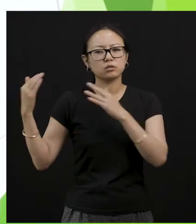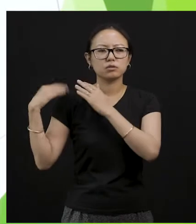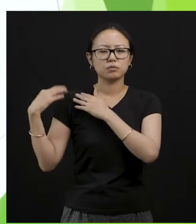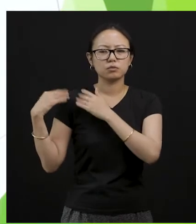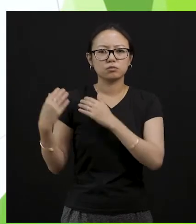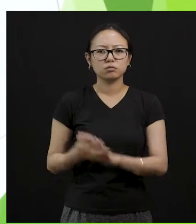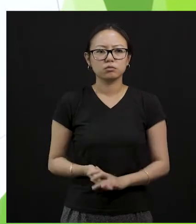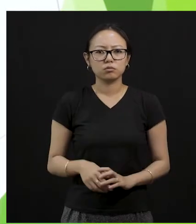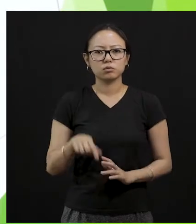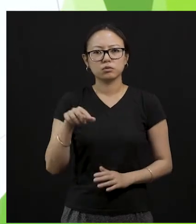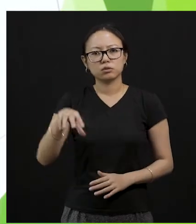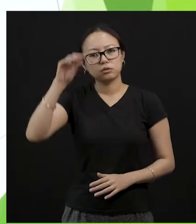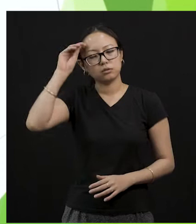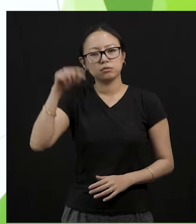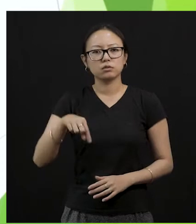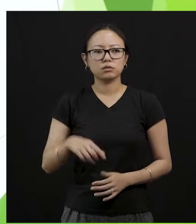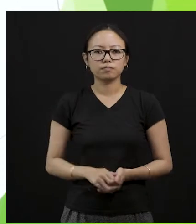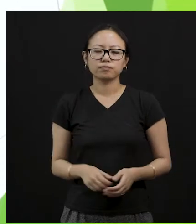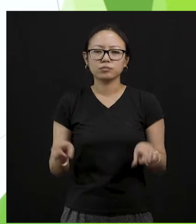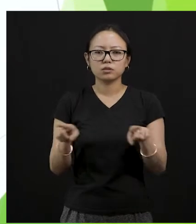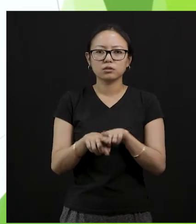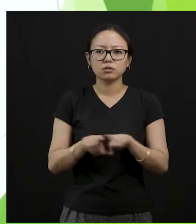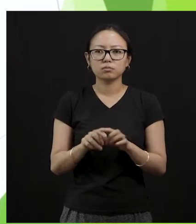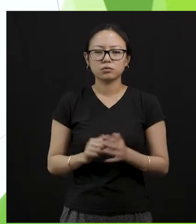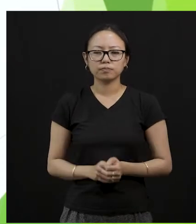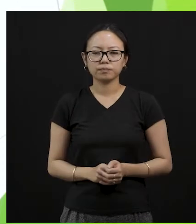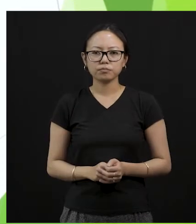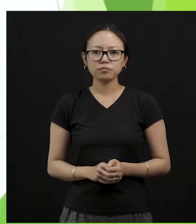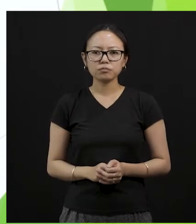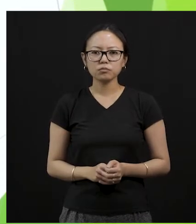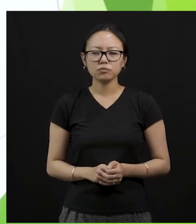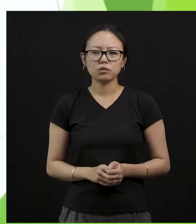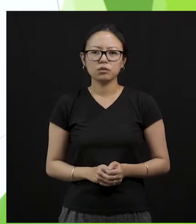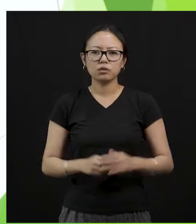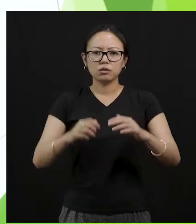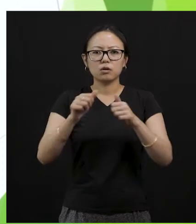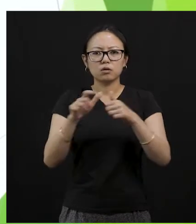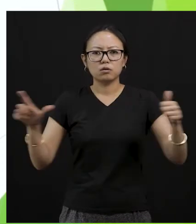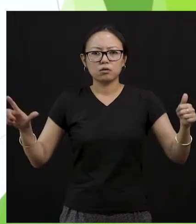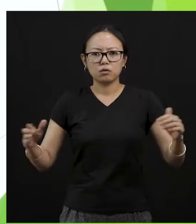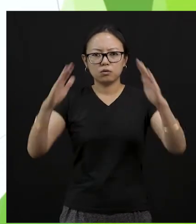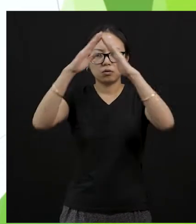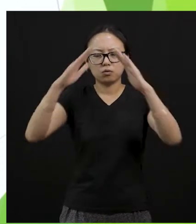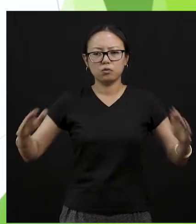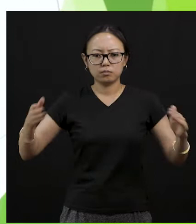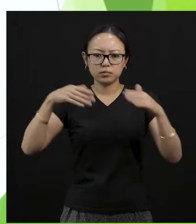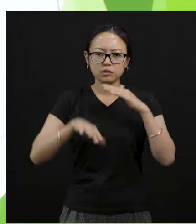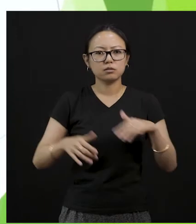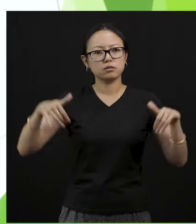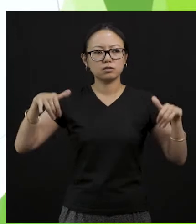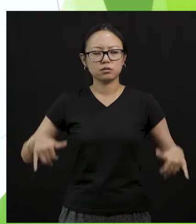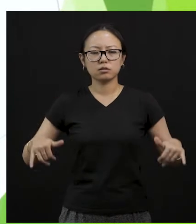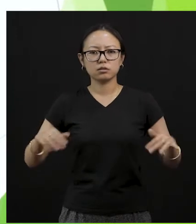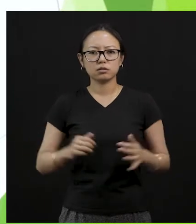Let me just give you a small example for example we all stay at home and we all have a shelter right. When we